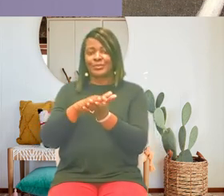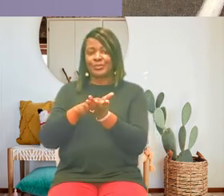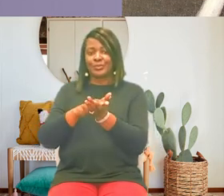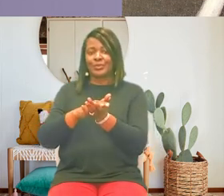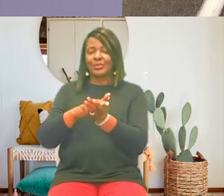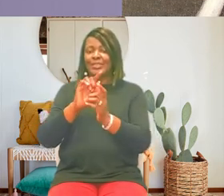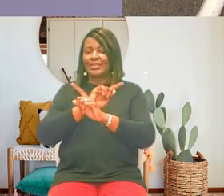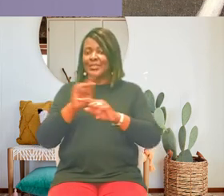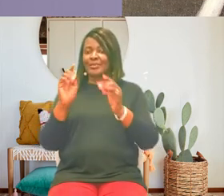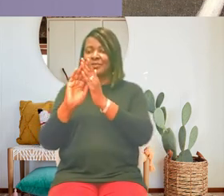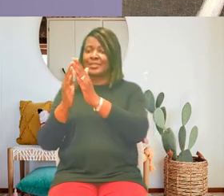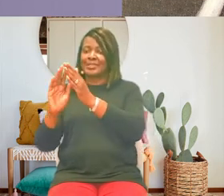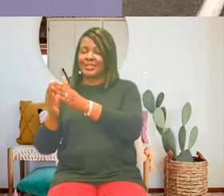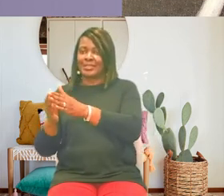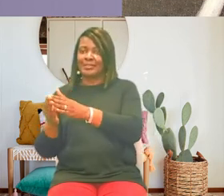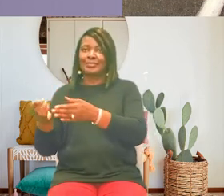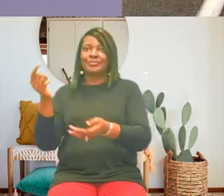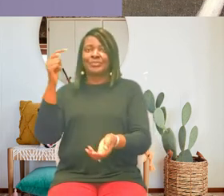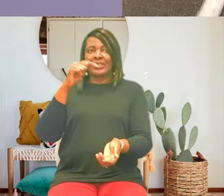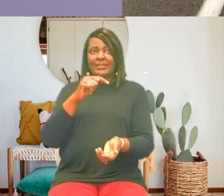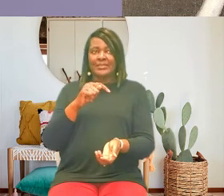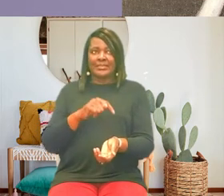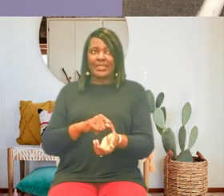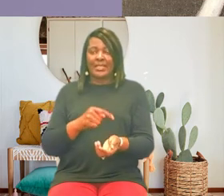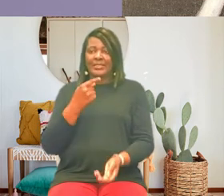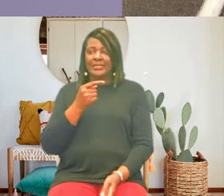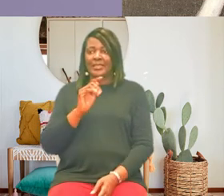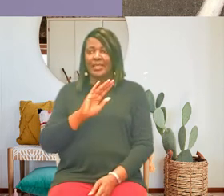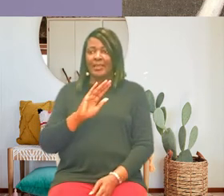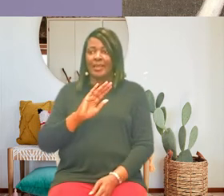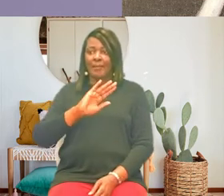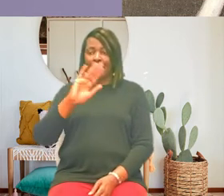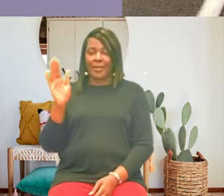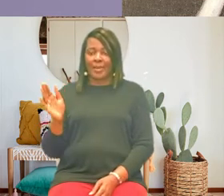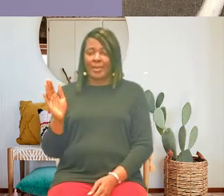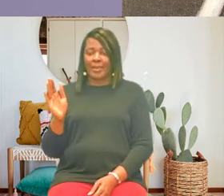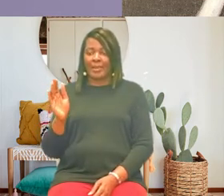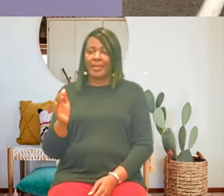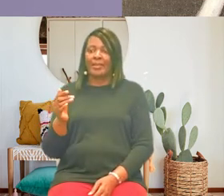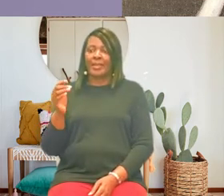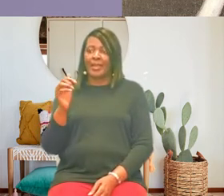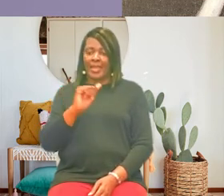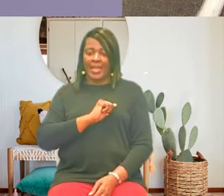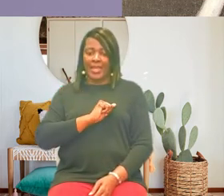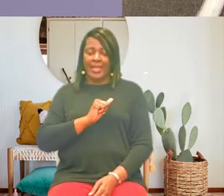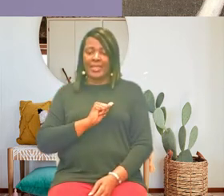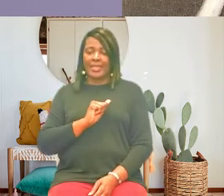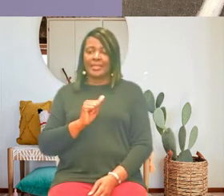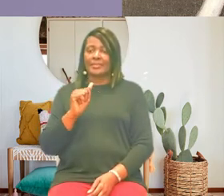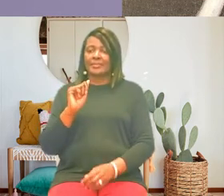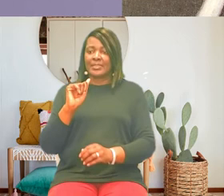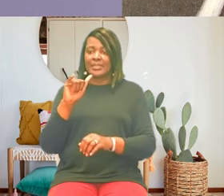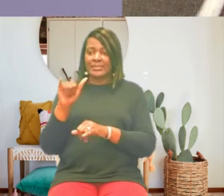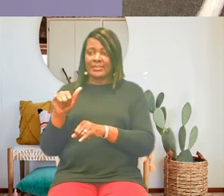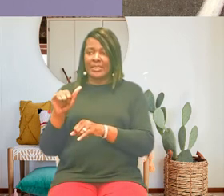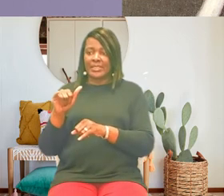when it came time to say goodbye i stuck around till everyone else had gone then i pulled out a card